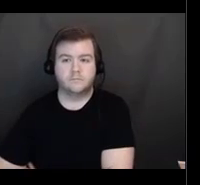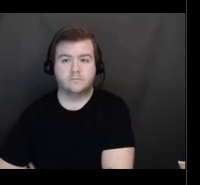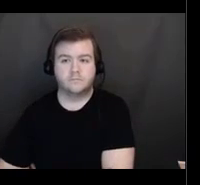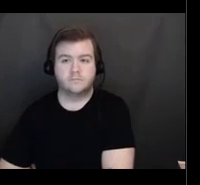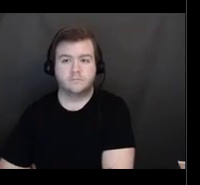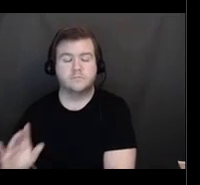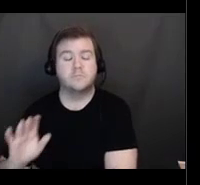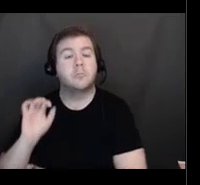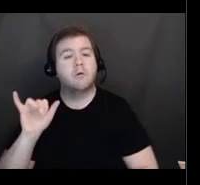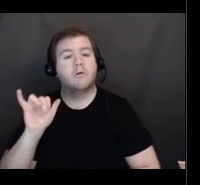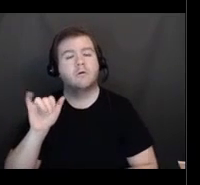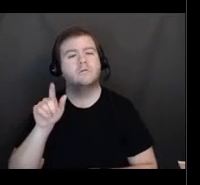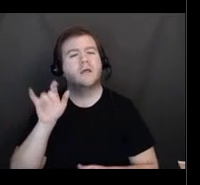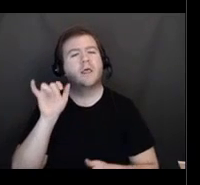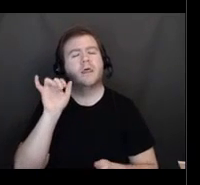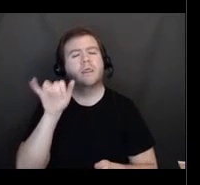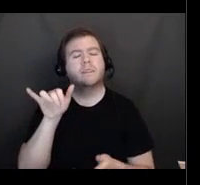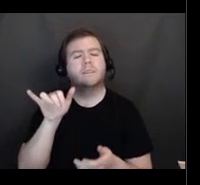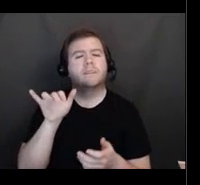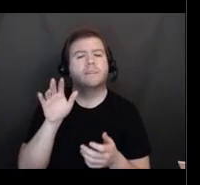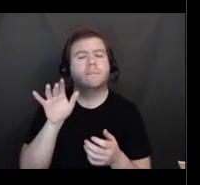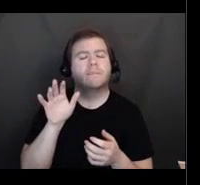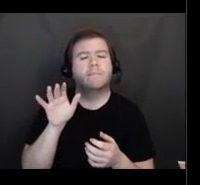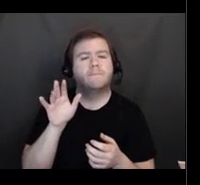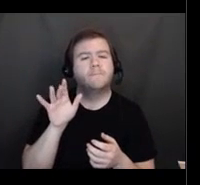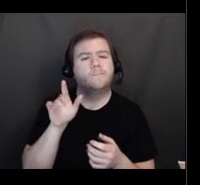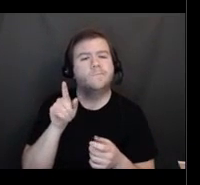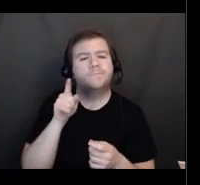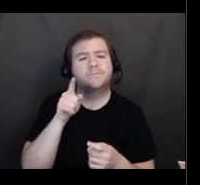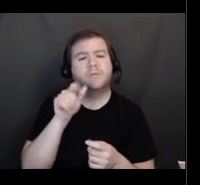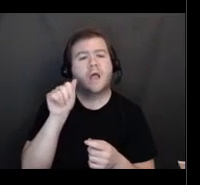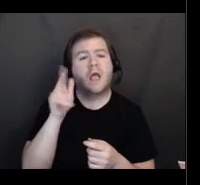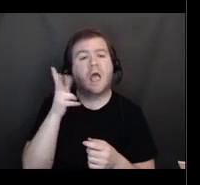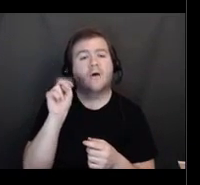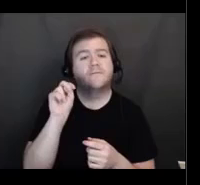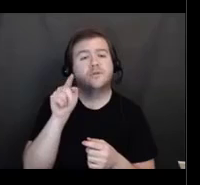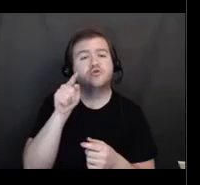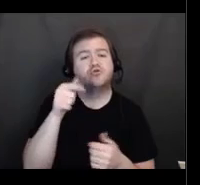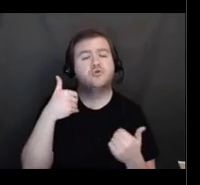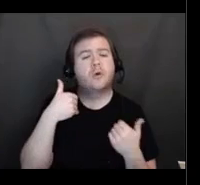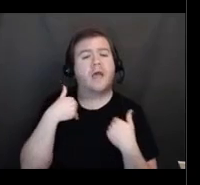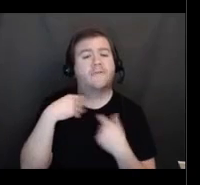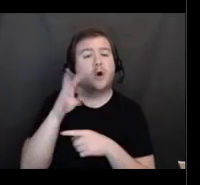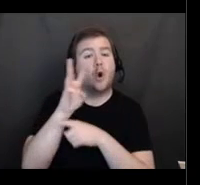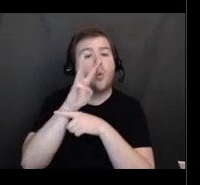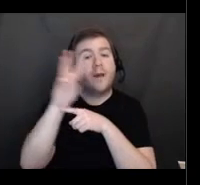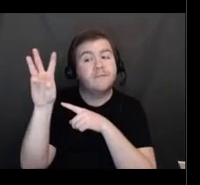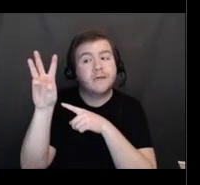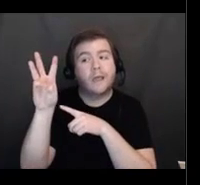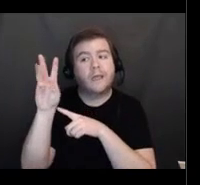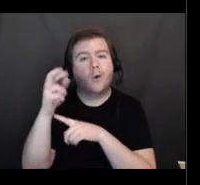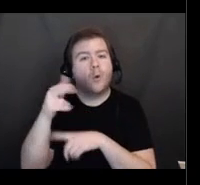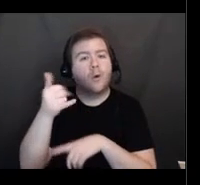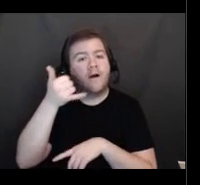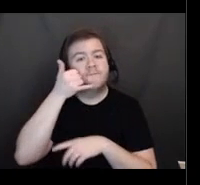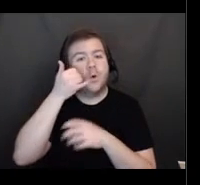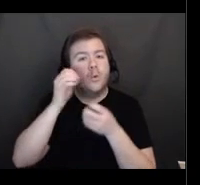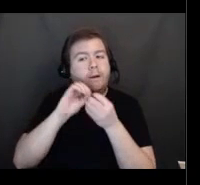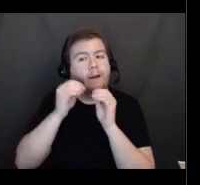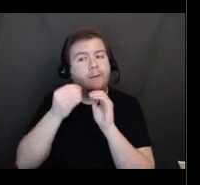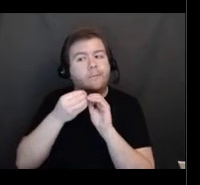Does Alvin have a website or a phone number or